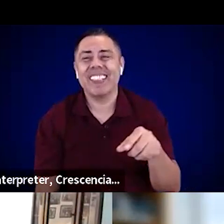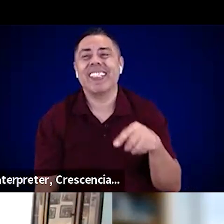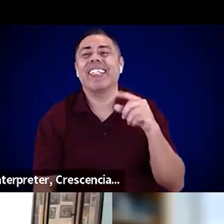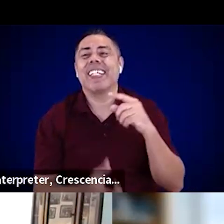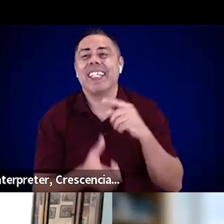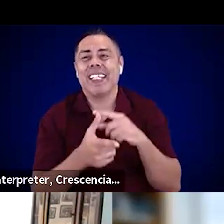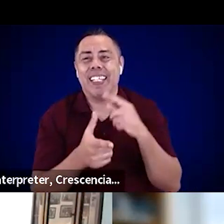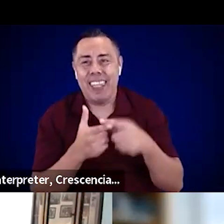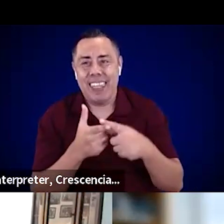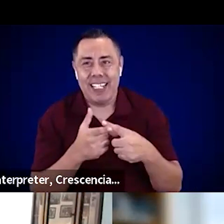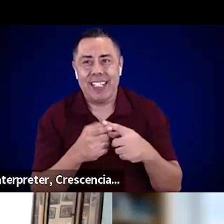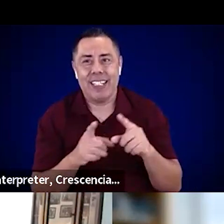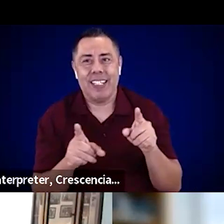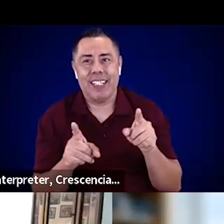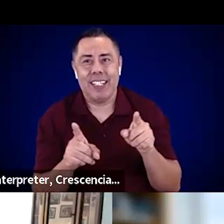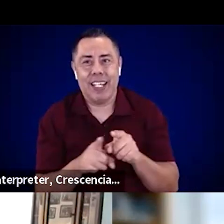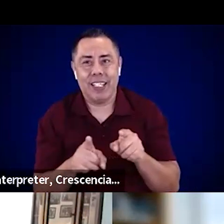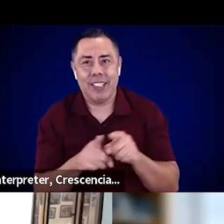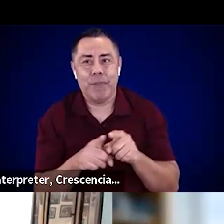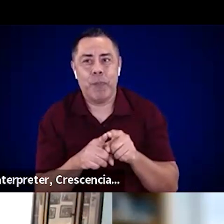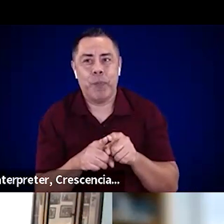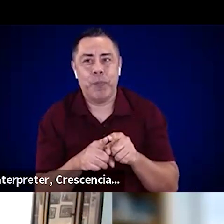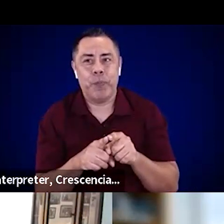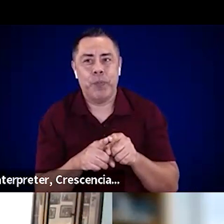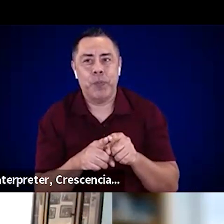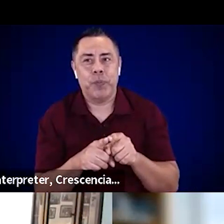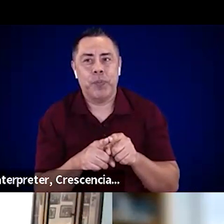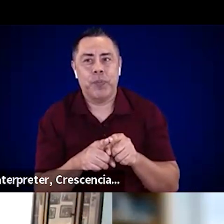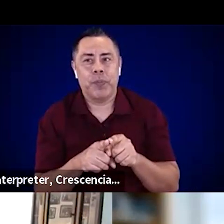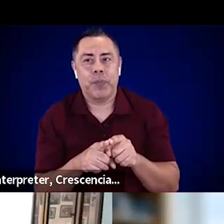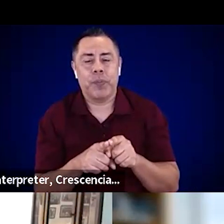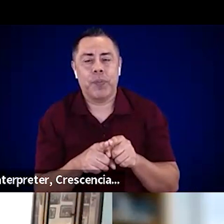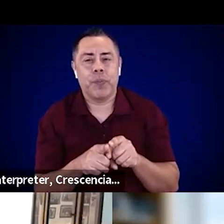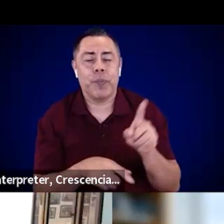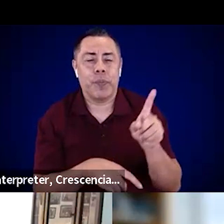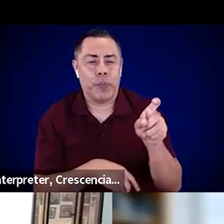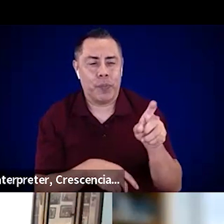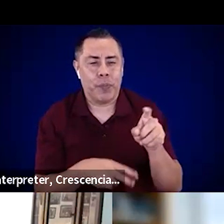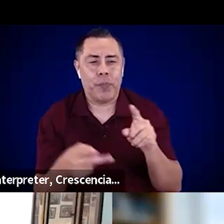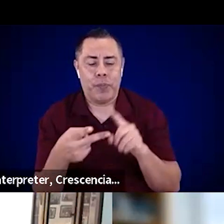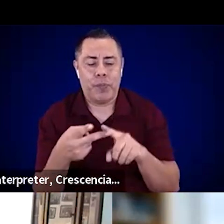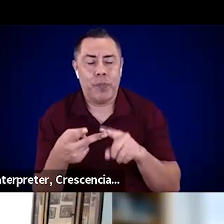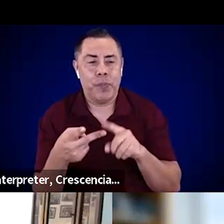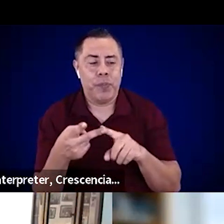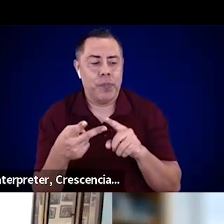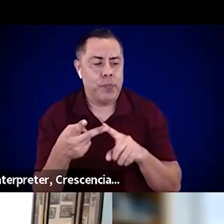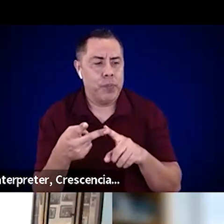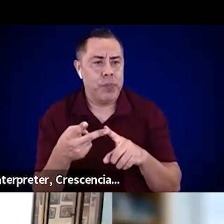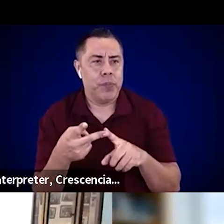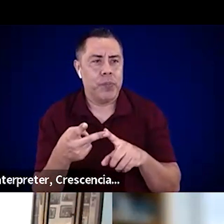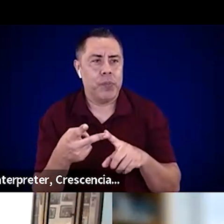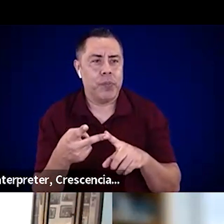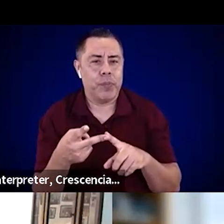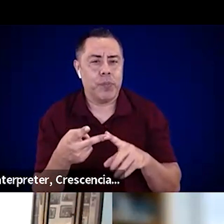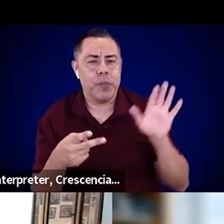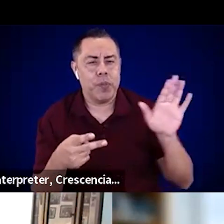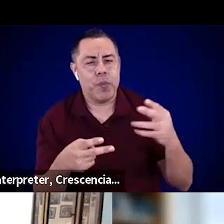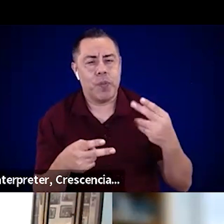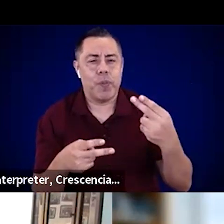is really kind of what Heather was going to